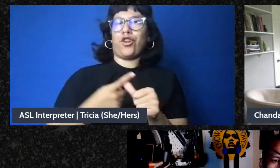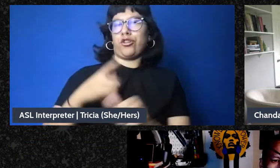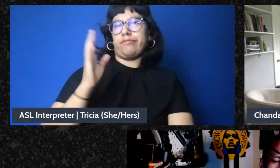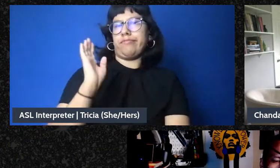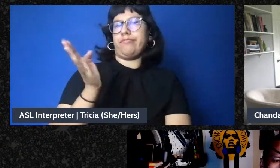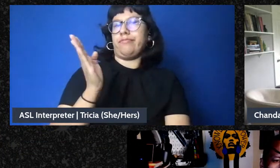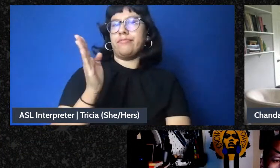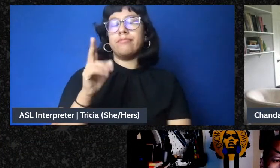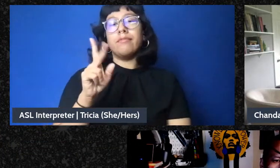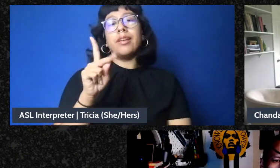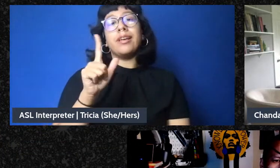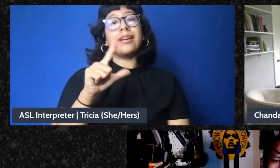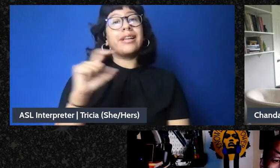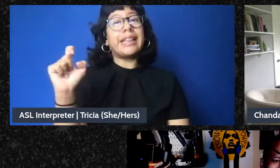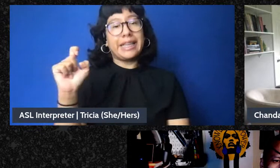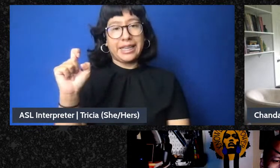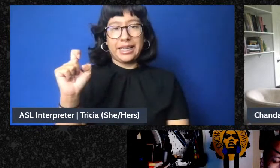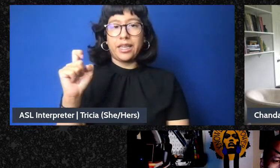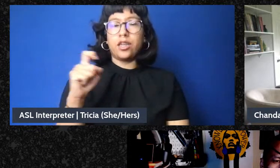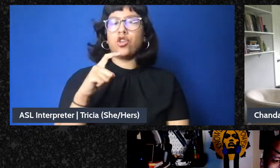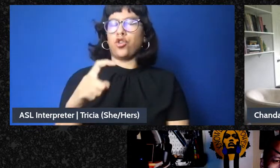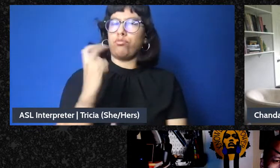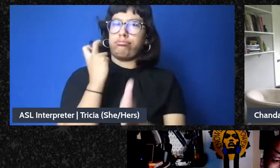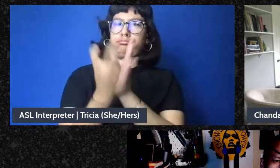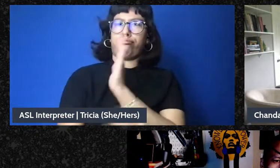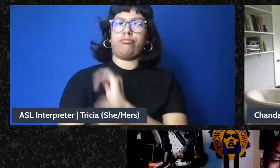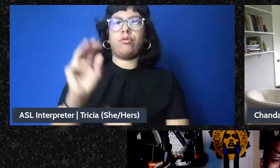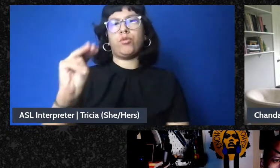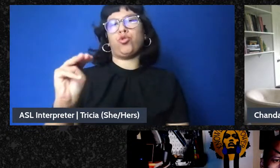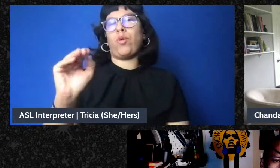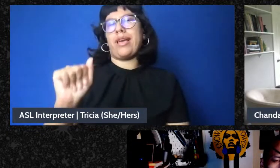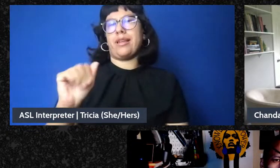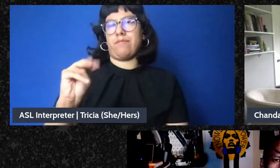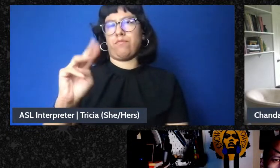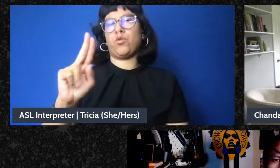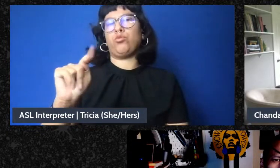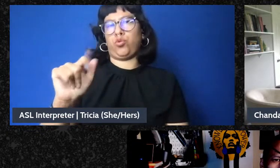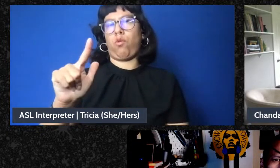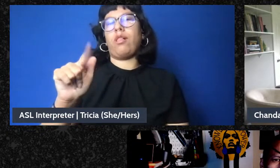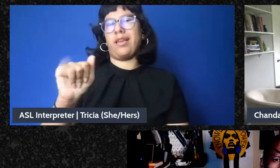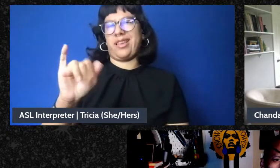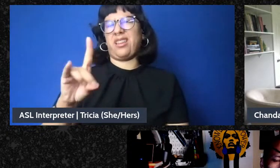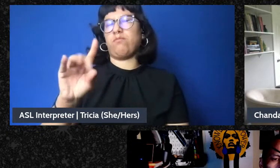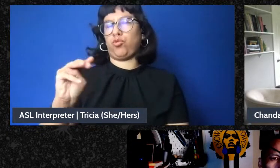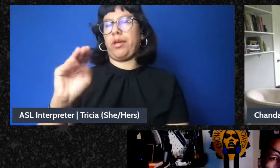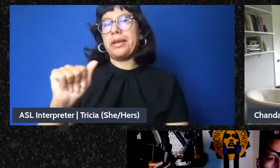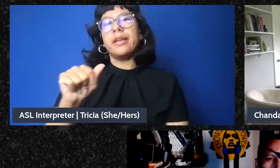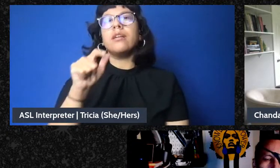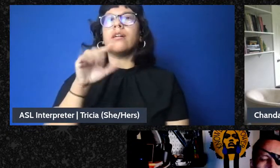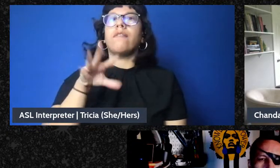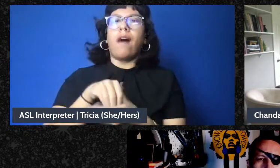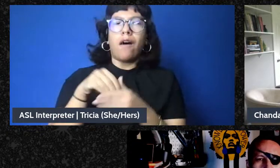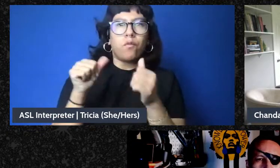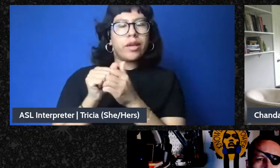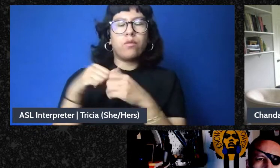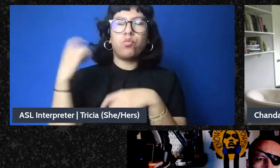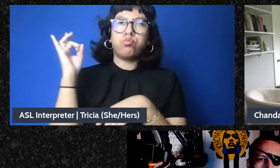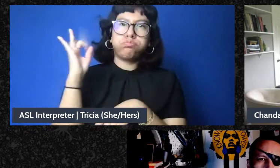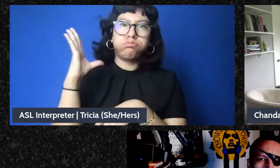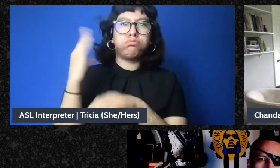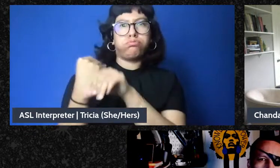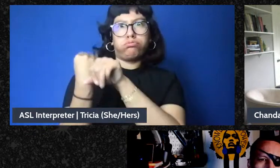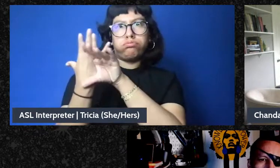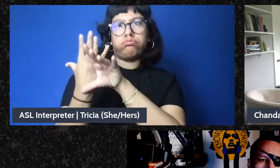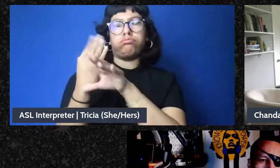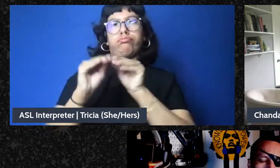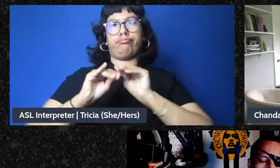Klee, you've been immersed in mutual aid work responding to the severe COVID crisis among the Dine. What is being